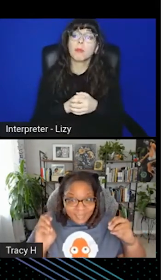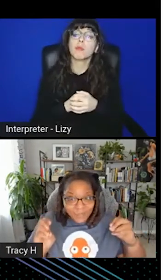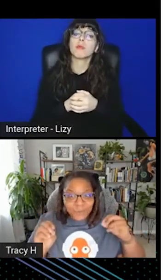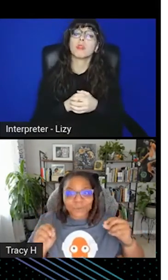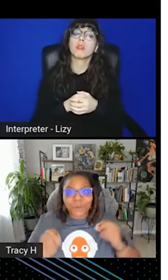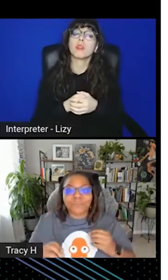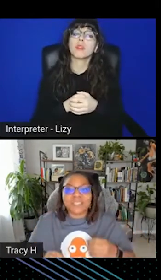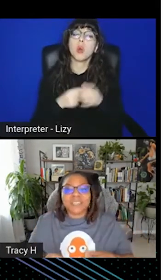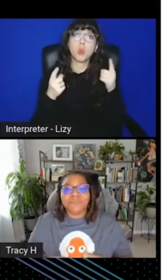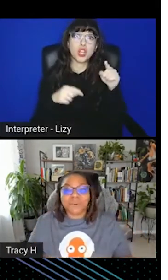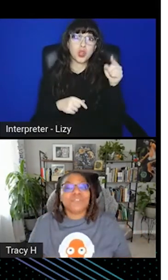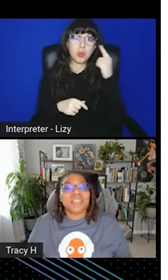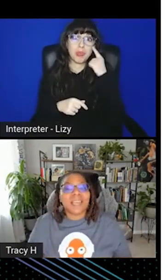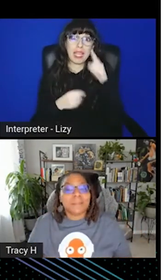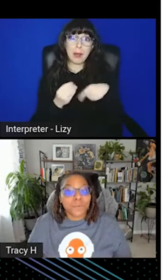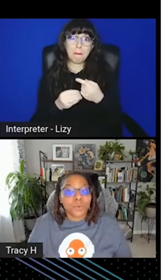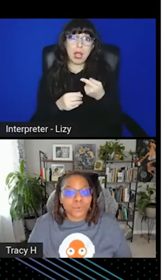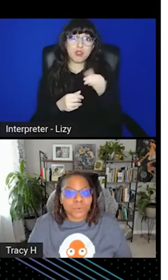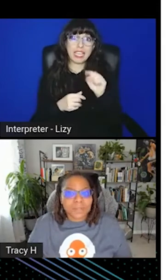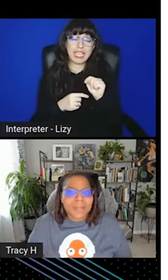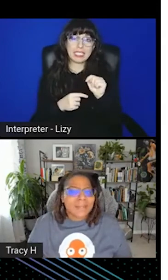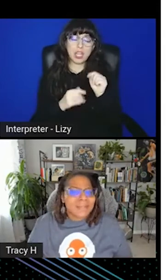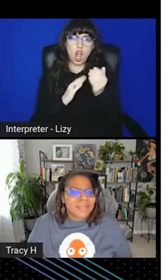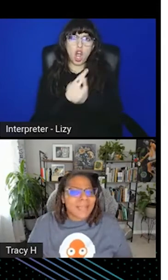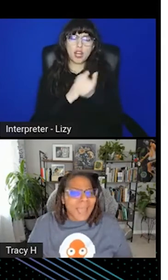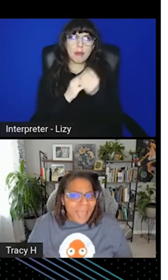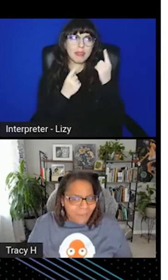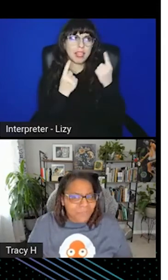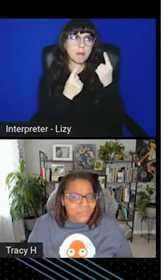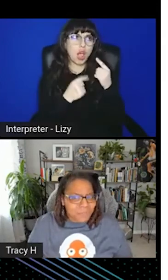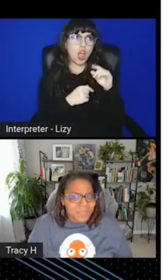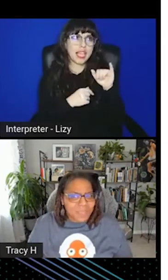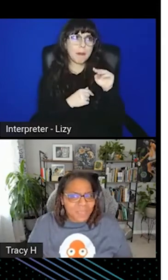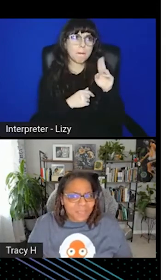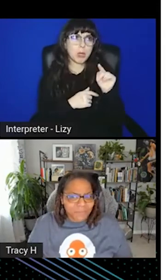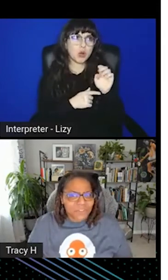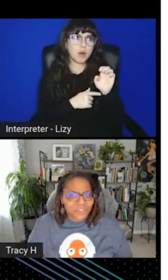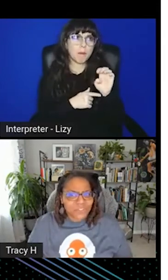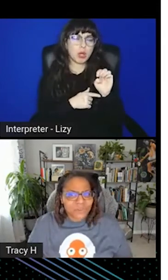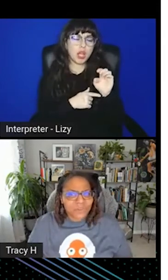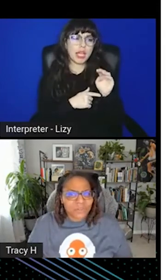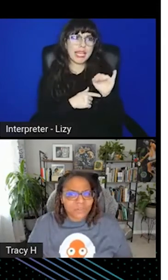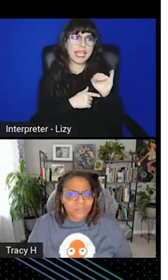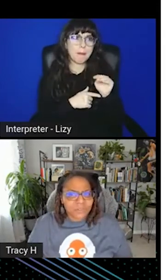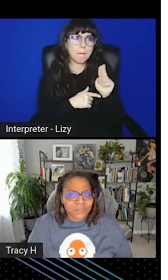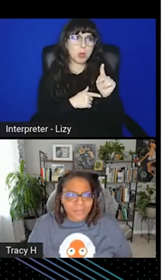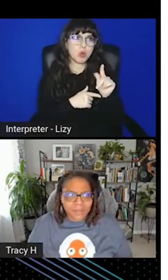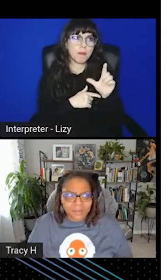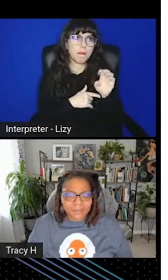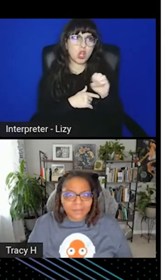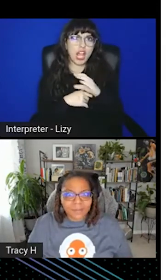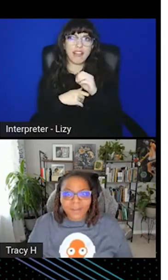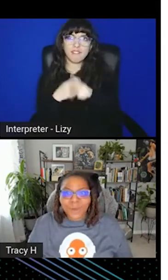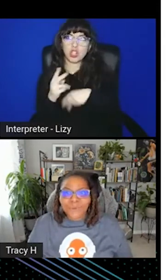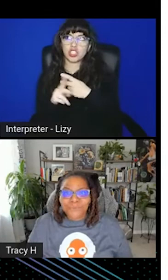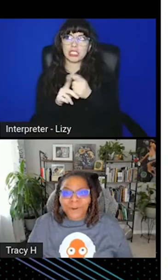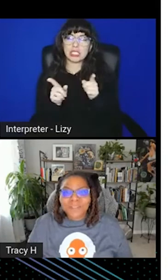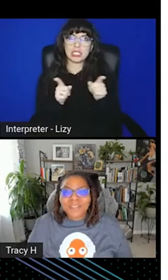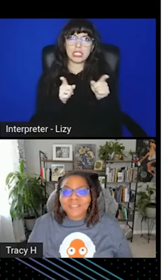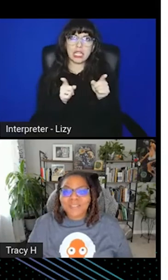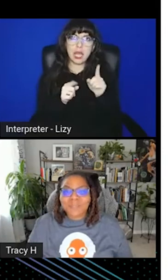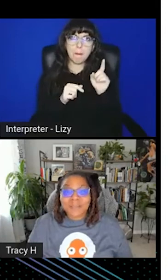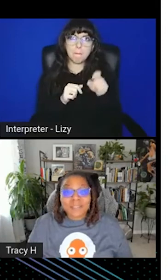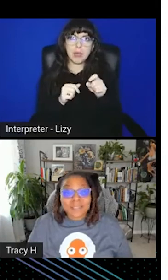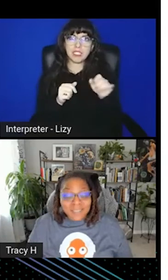when referencing versioned and immutable, does it have to be in version control like Git? Vault